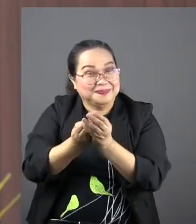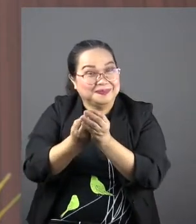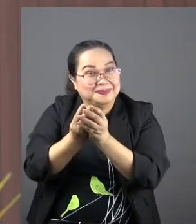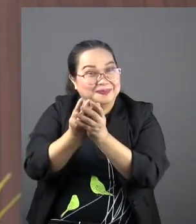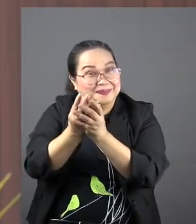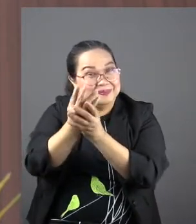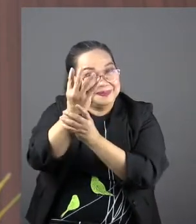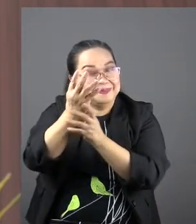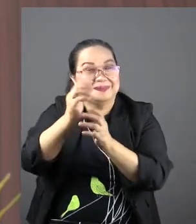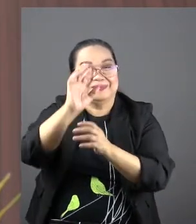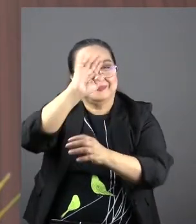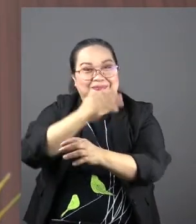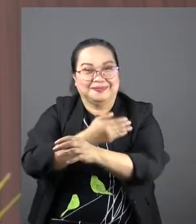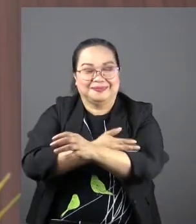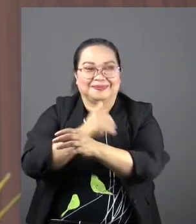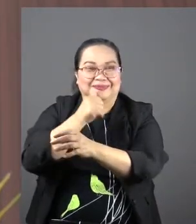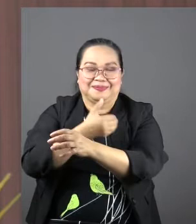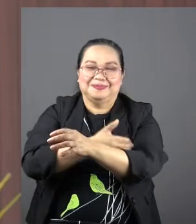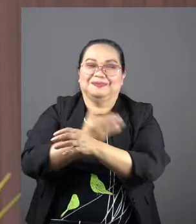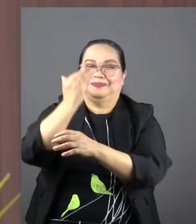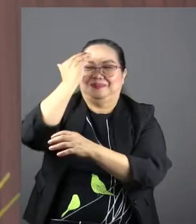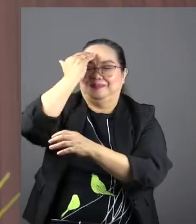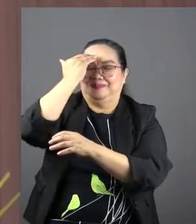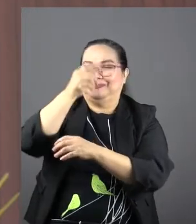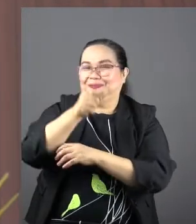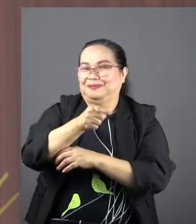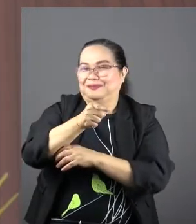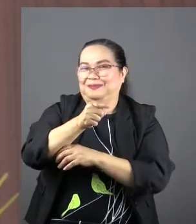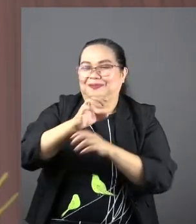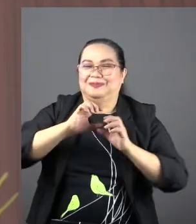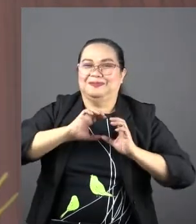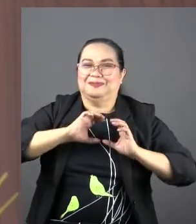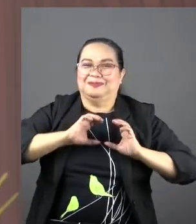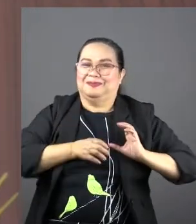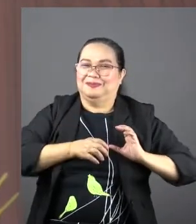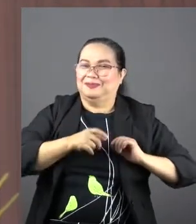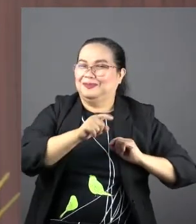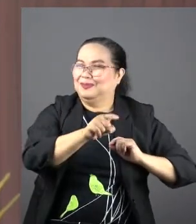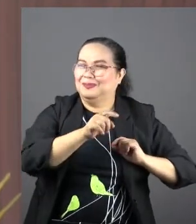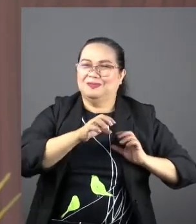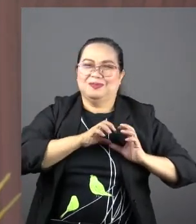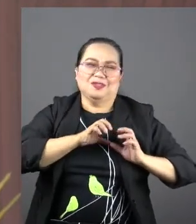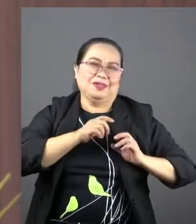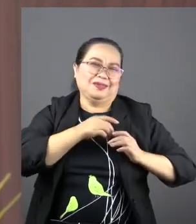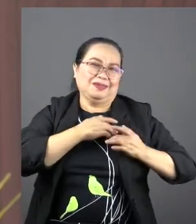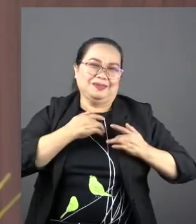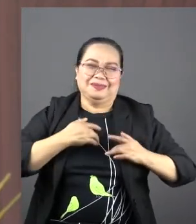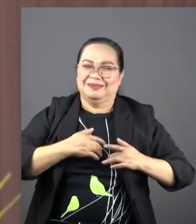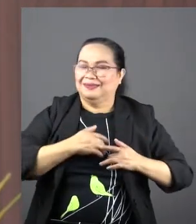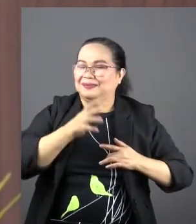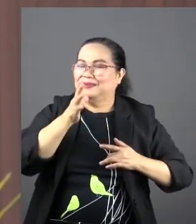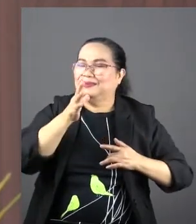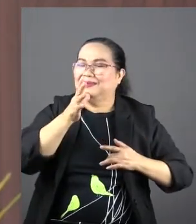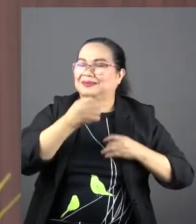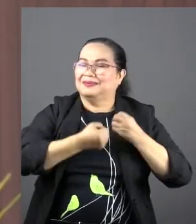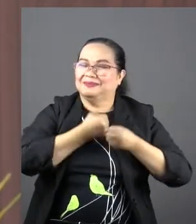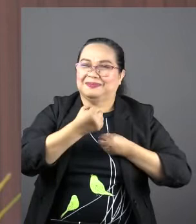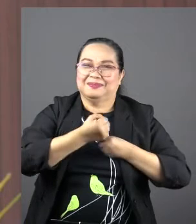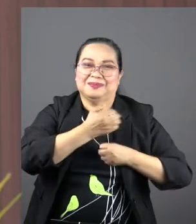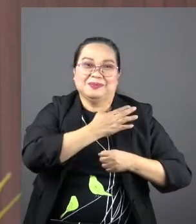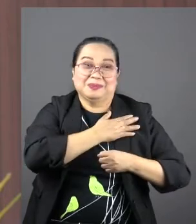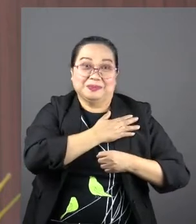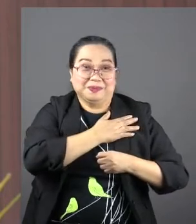know or even if already he or she is breaking your heart. A mother's sacrificial commitment.